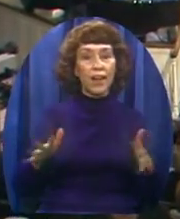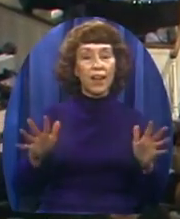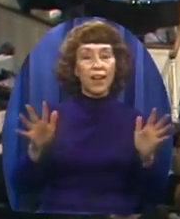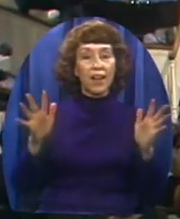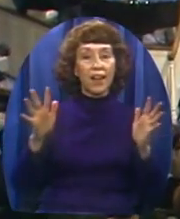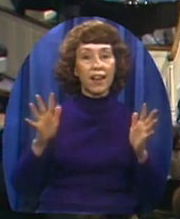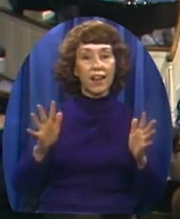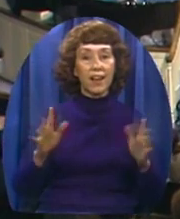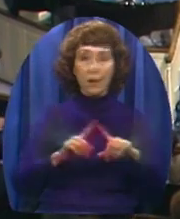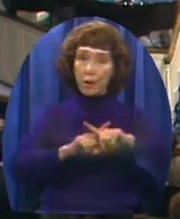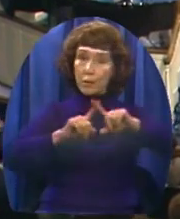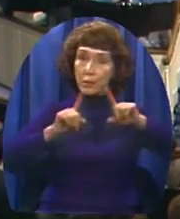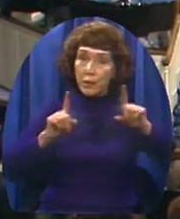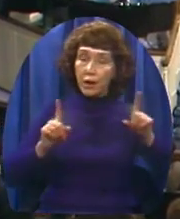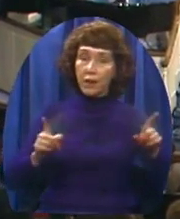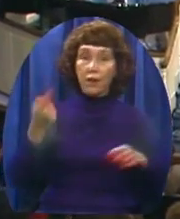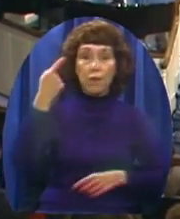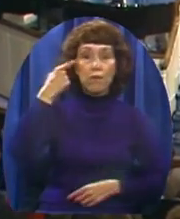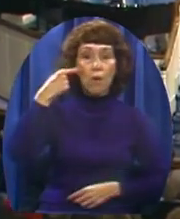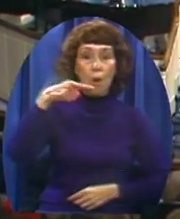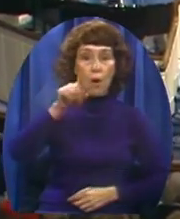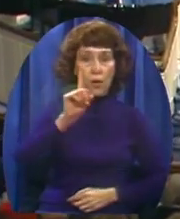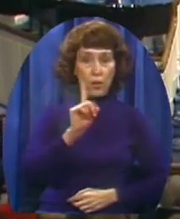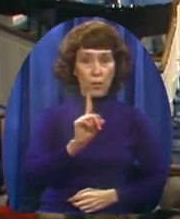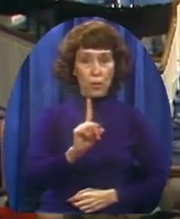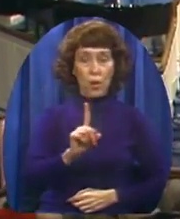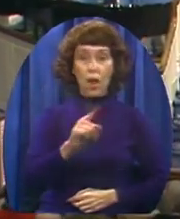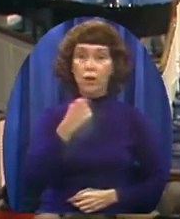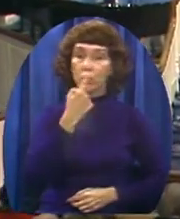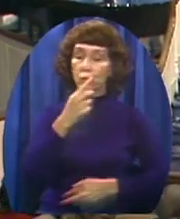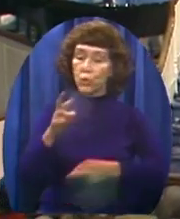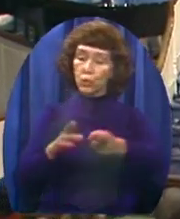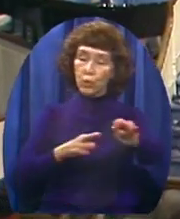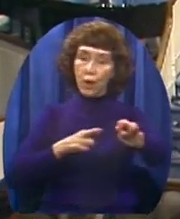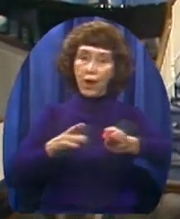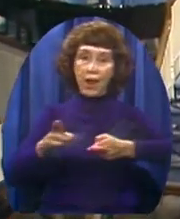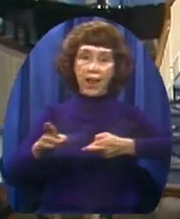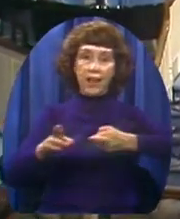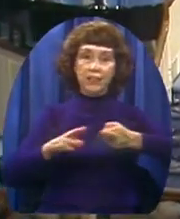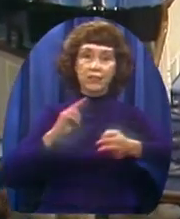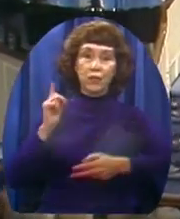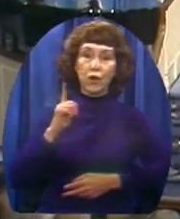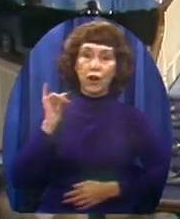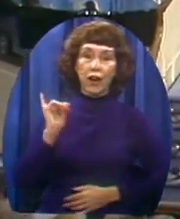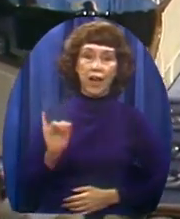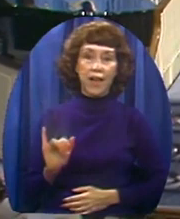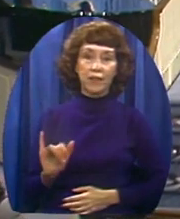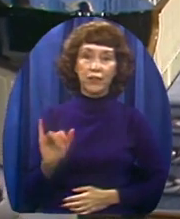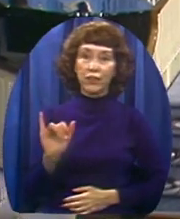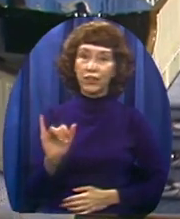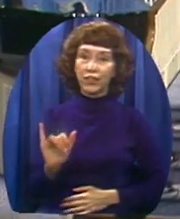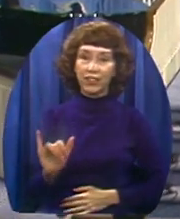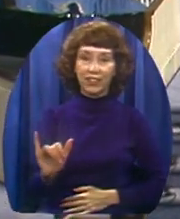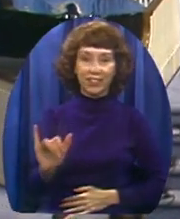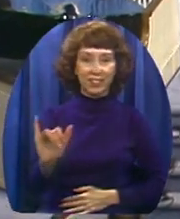But for the King who reigns forever